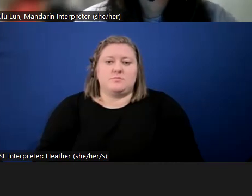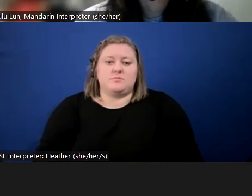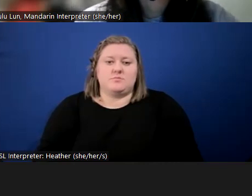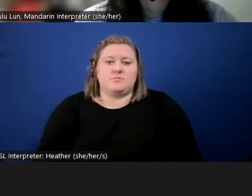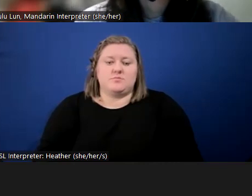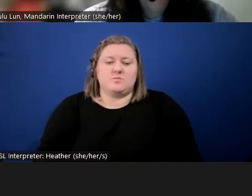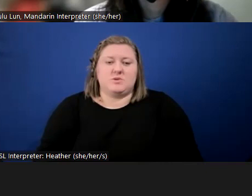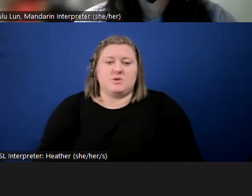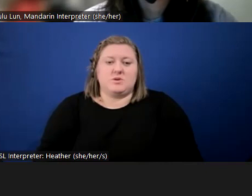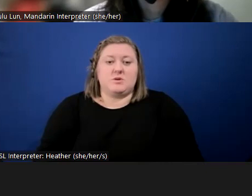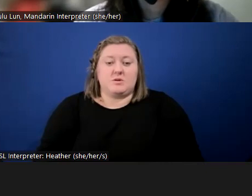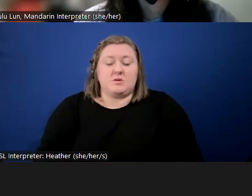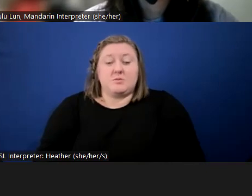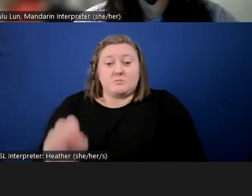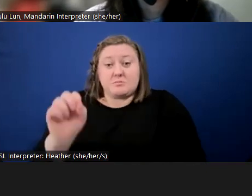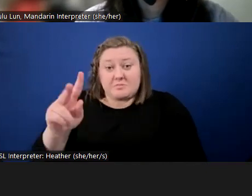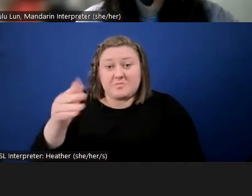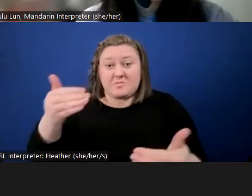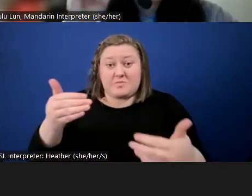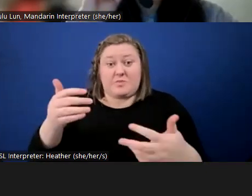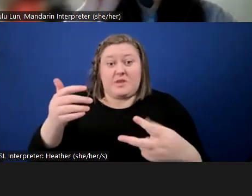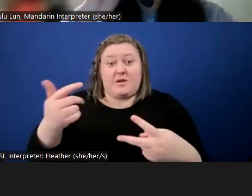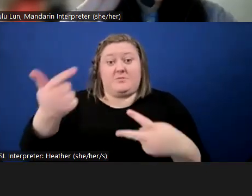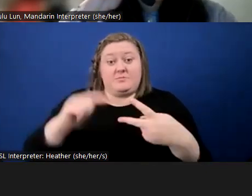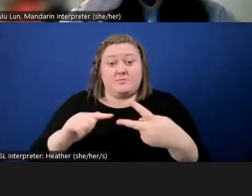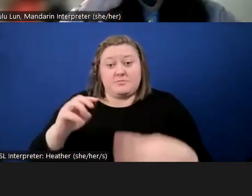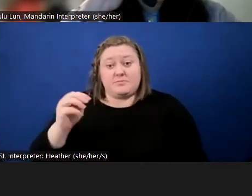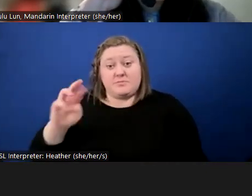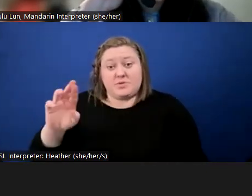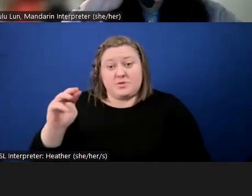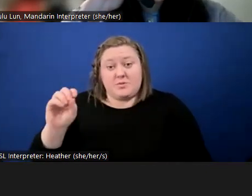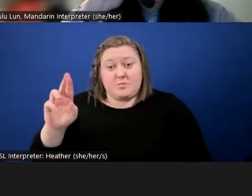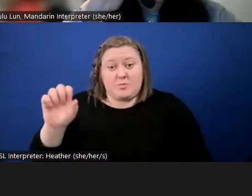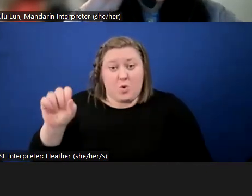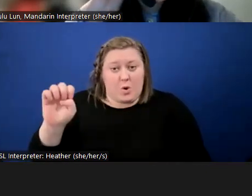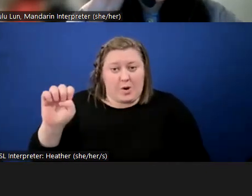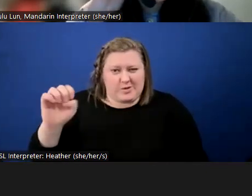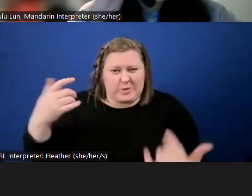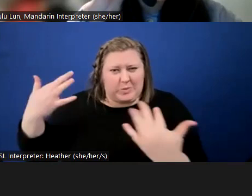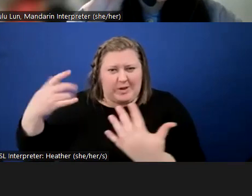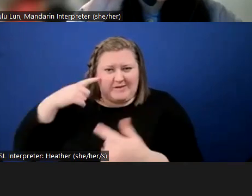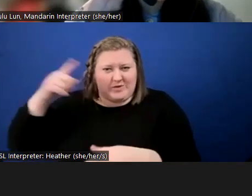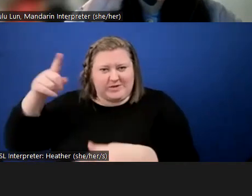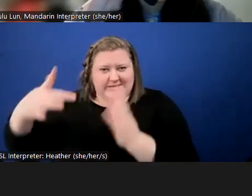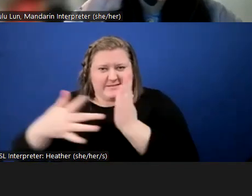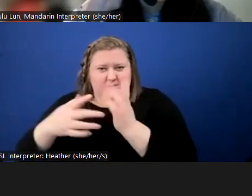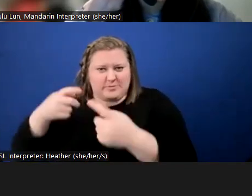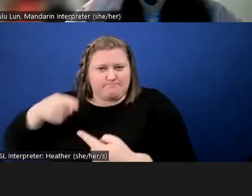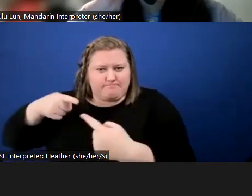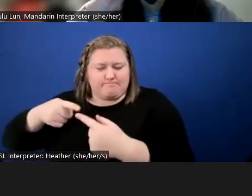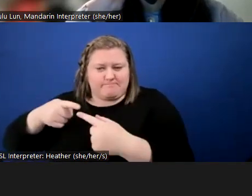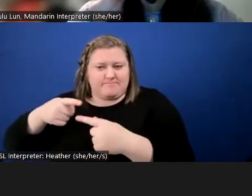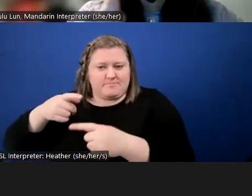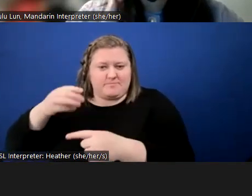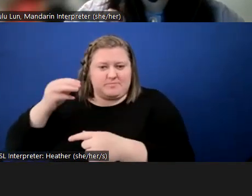I am going to go down to Mr. Morris while we figure out what the technical issue is